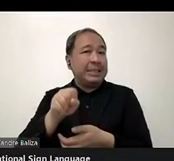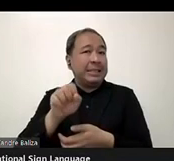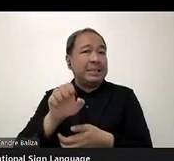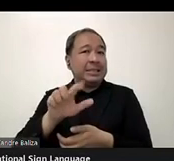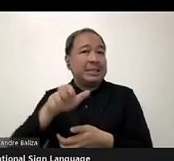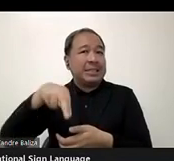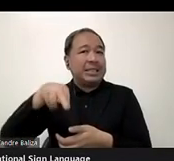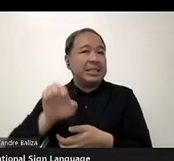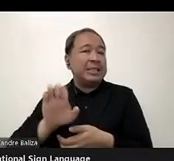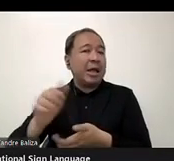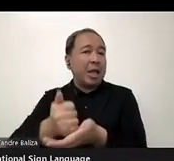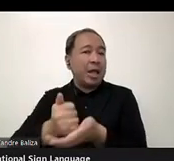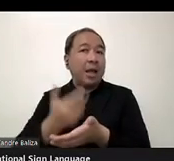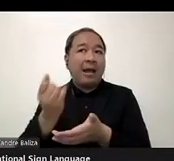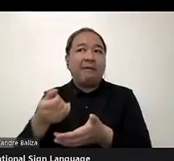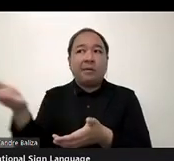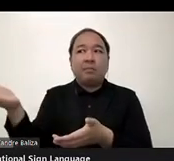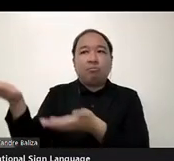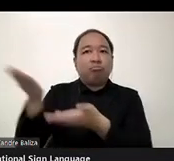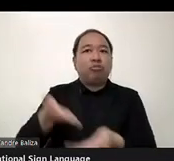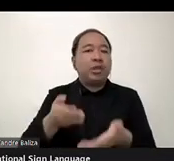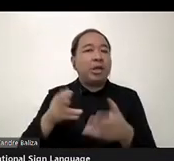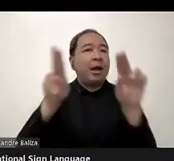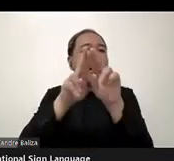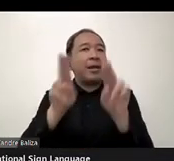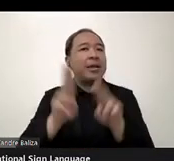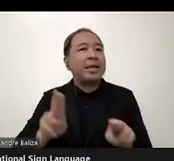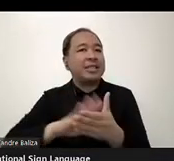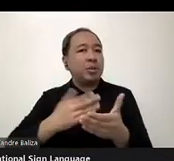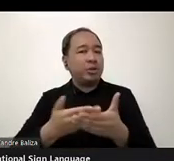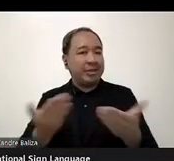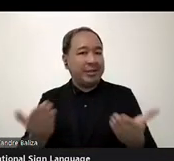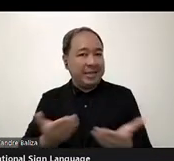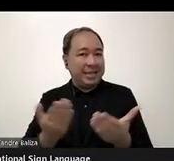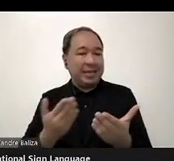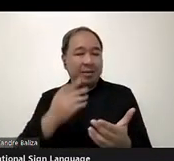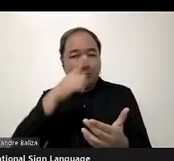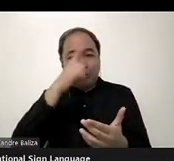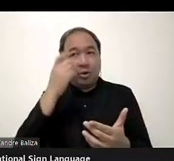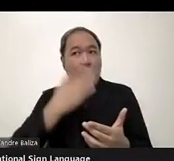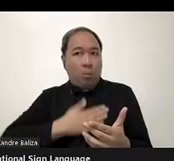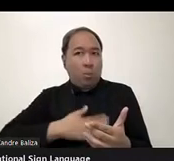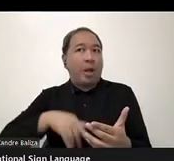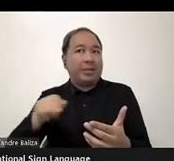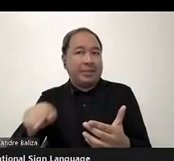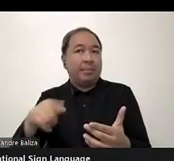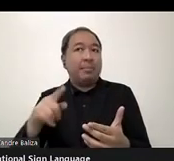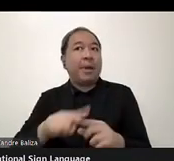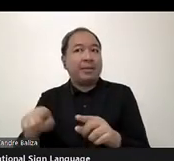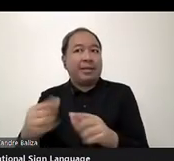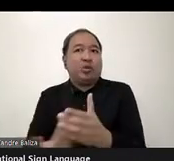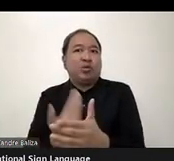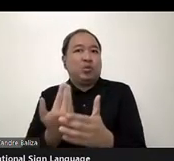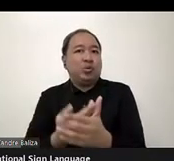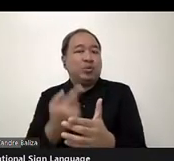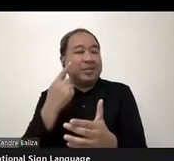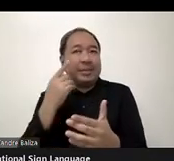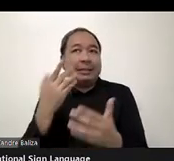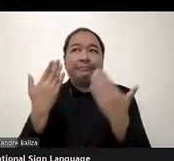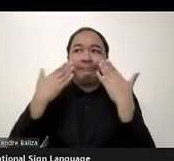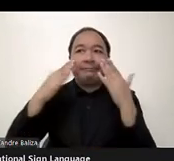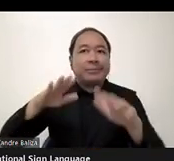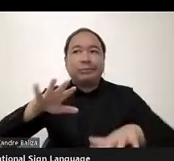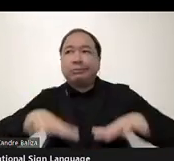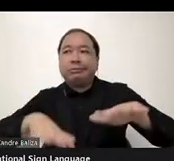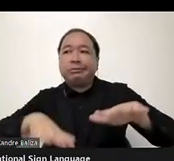interpreter for the main session. Um, because she wants to make it, but she's new to this field. And so she doesn't really know. So I think this is